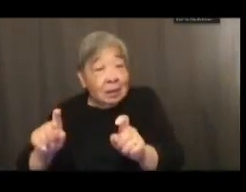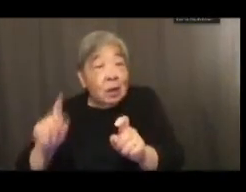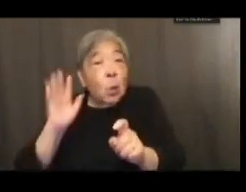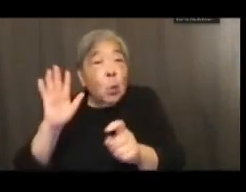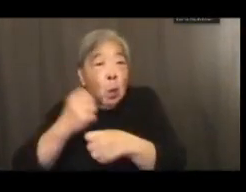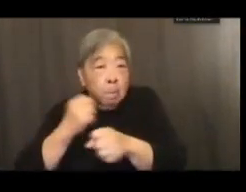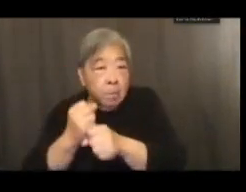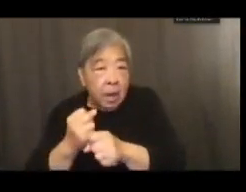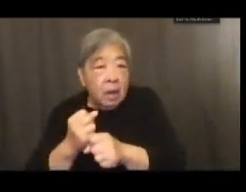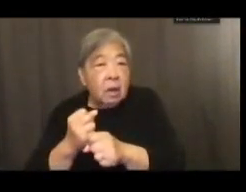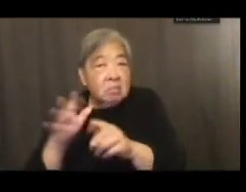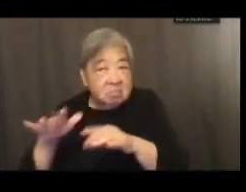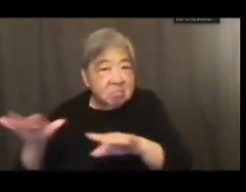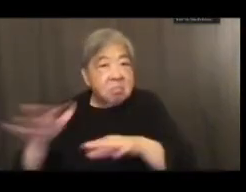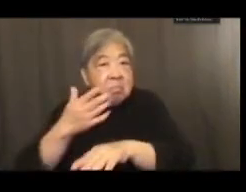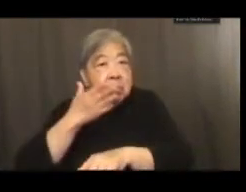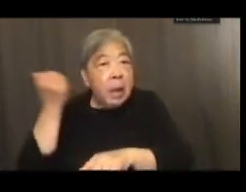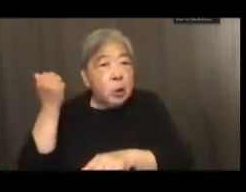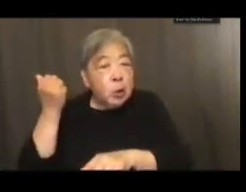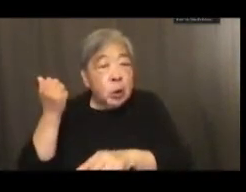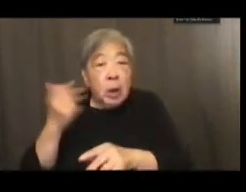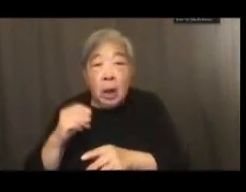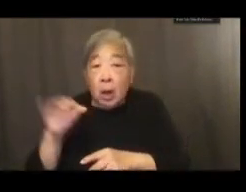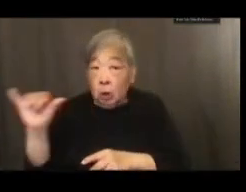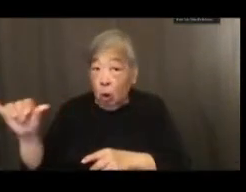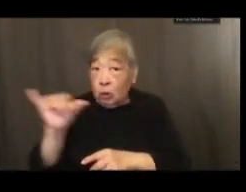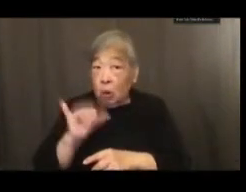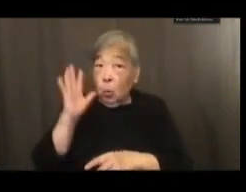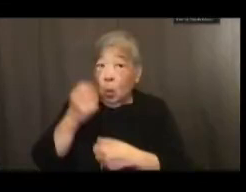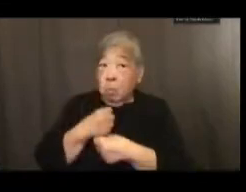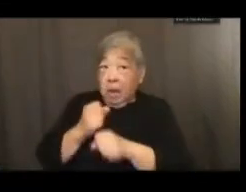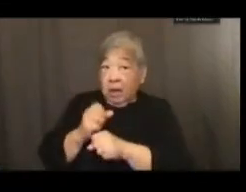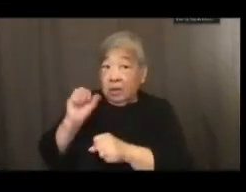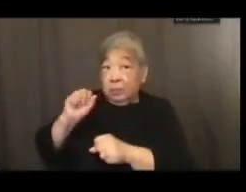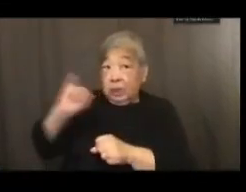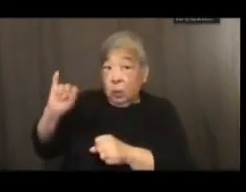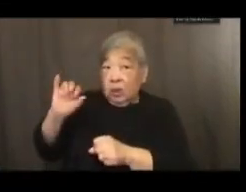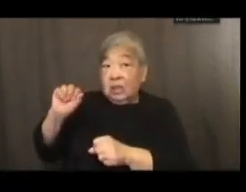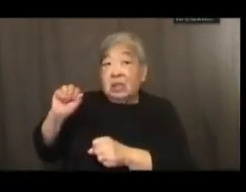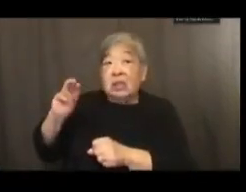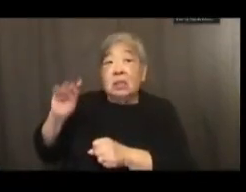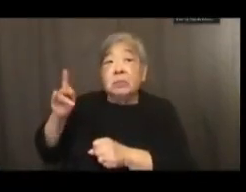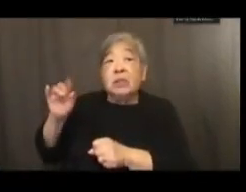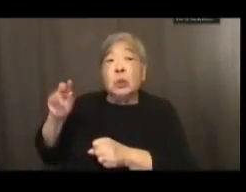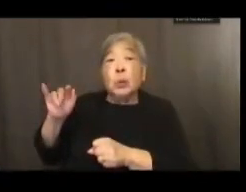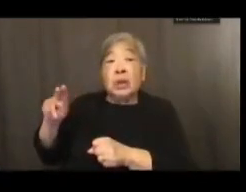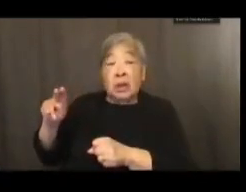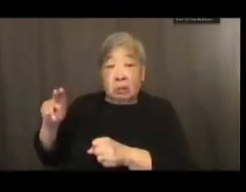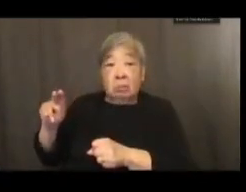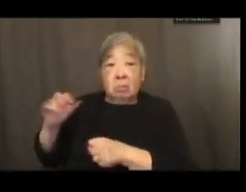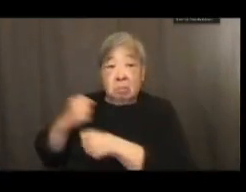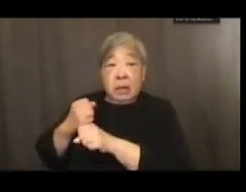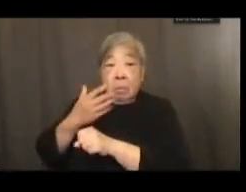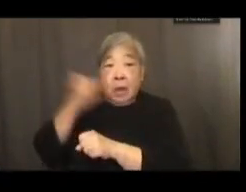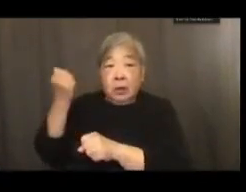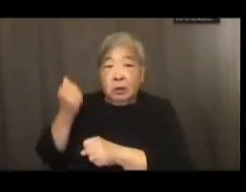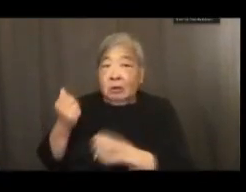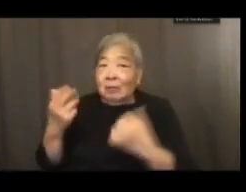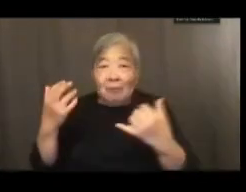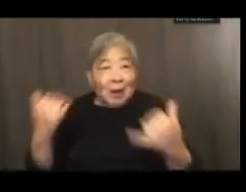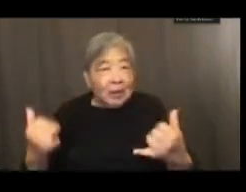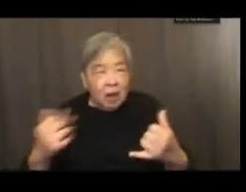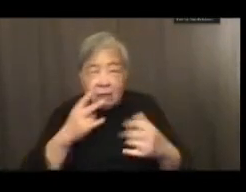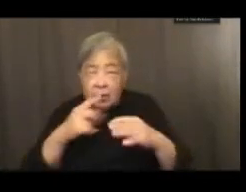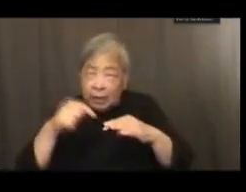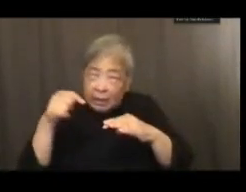country better and also the Smithsonian better. At this moment of intense debate on the